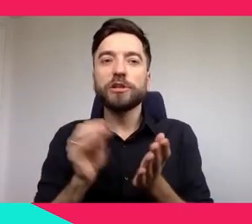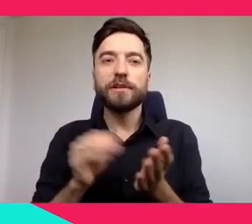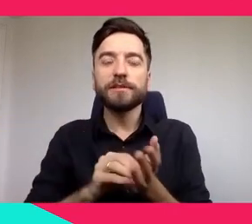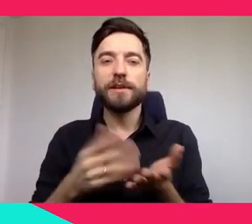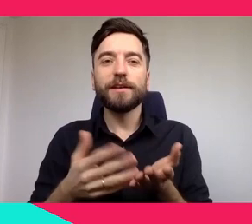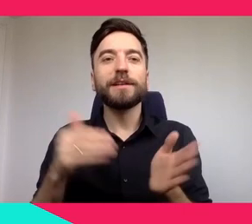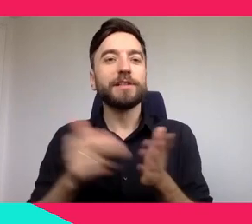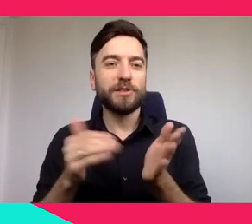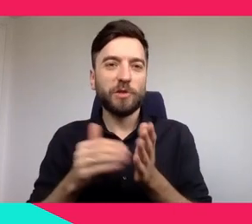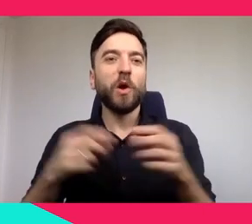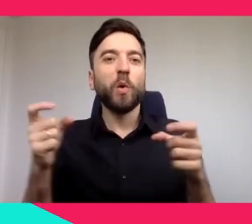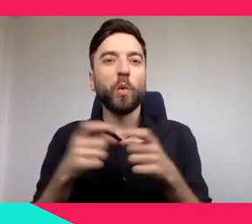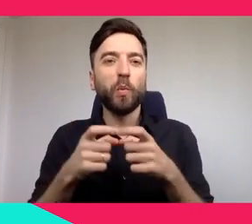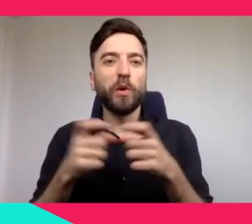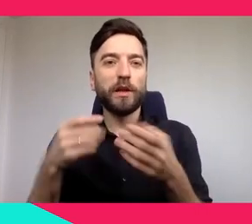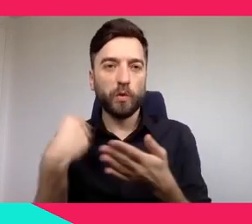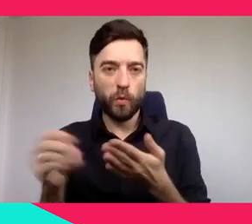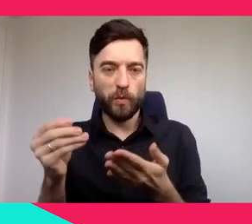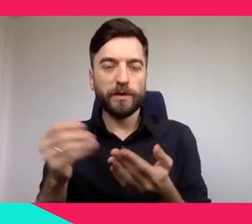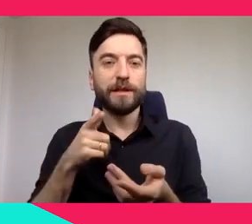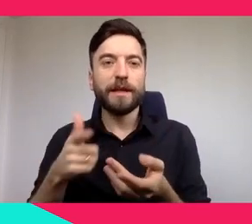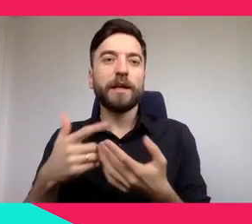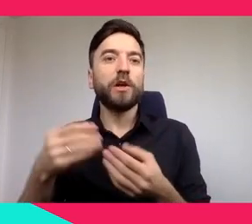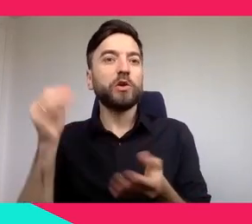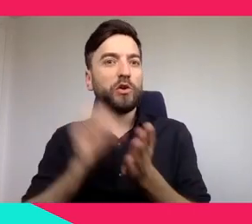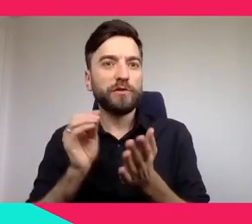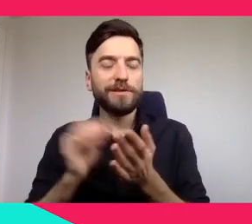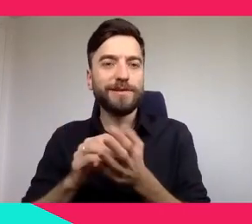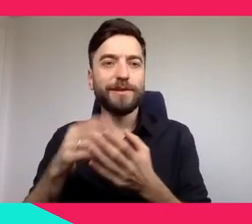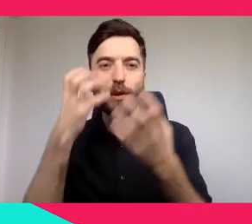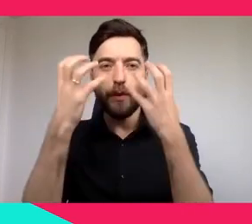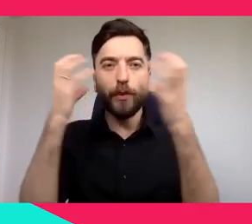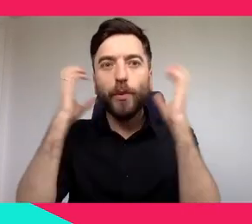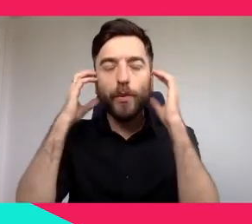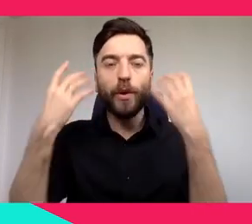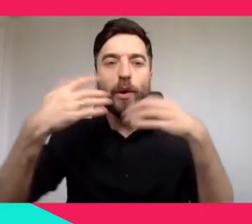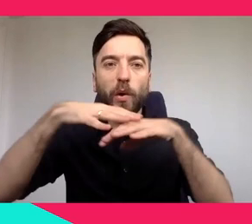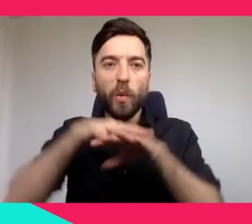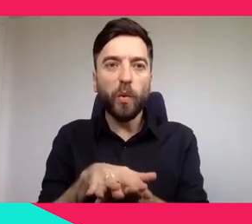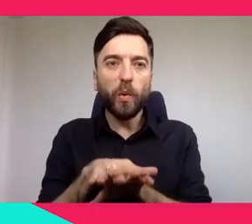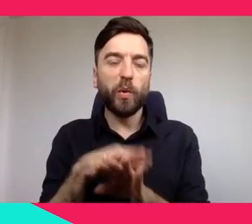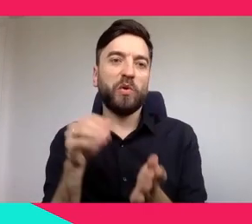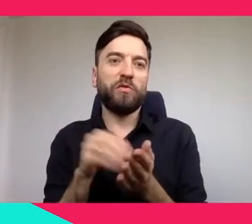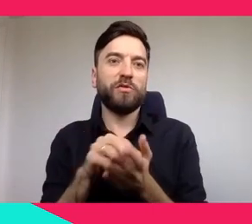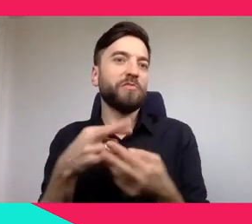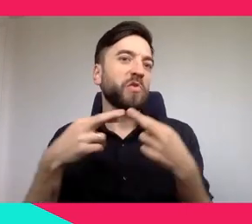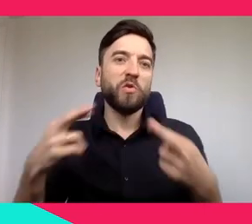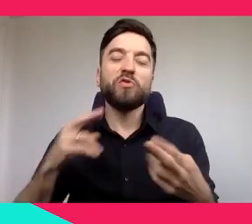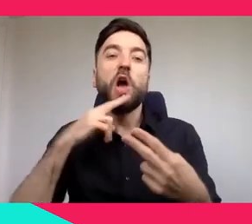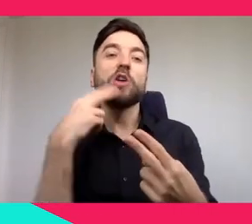can answer the needs of museums and how? And exactly what are those needs? So,